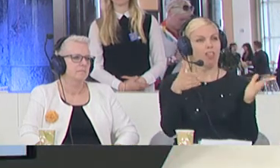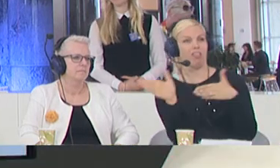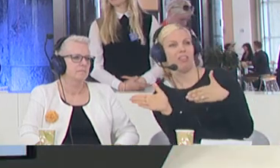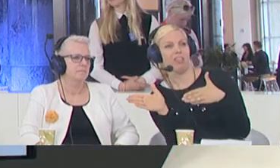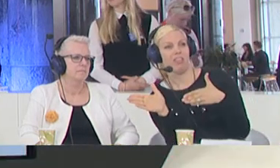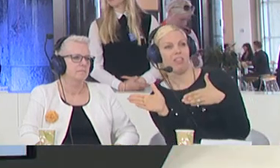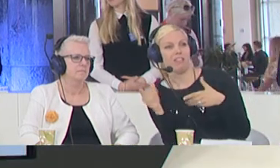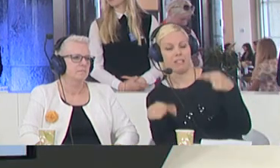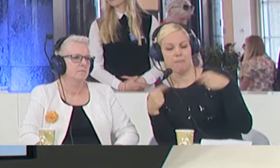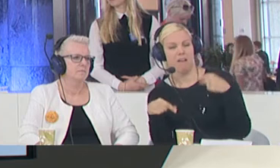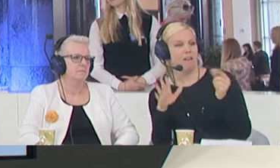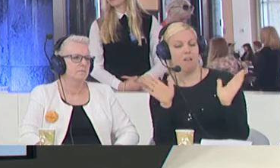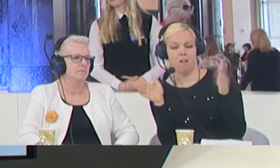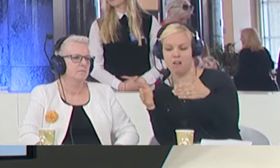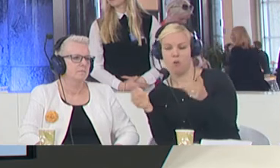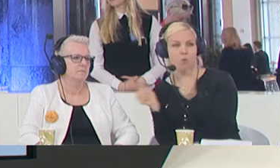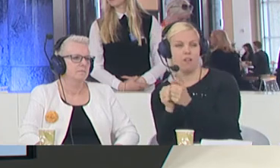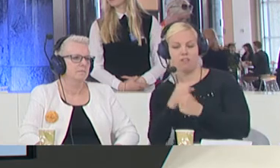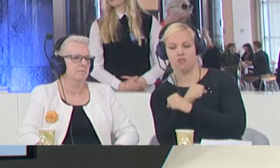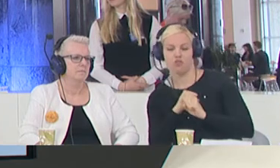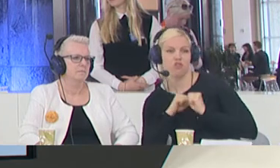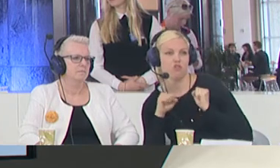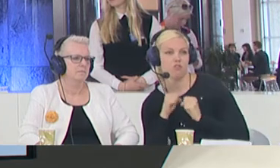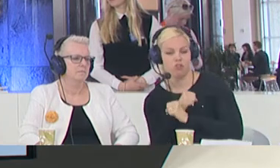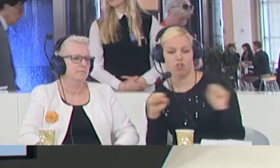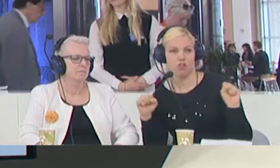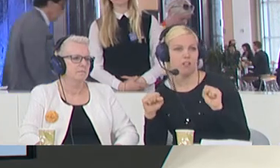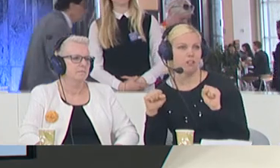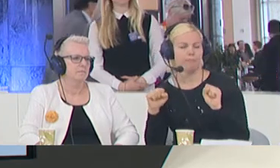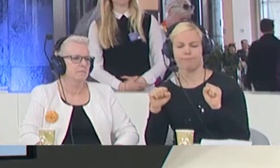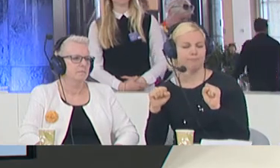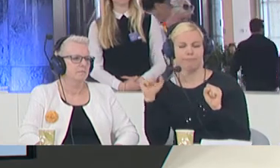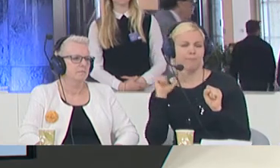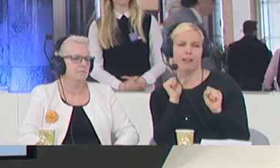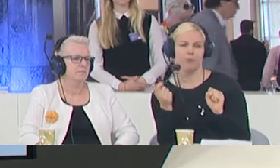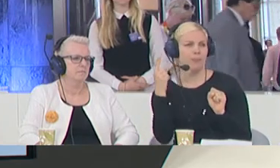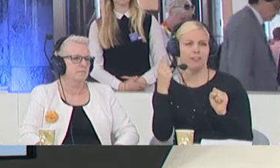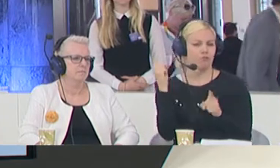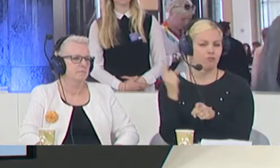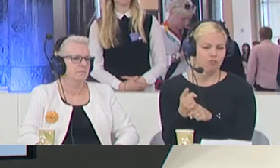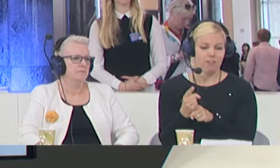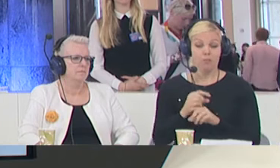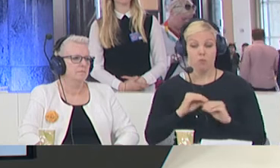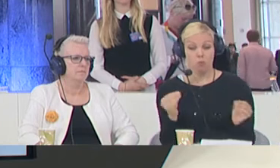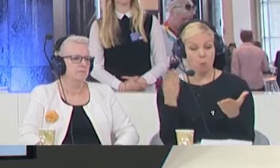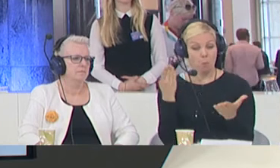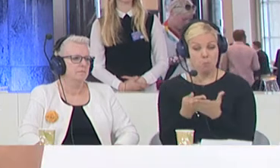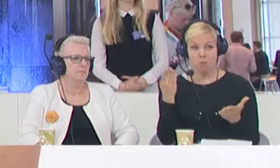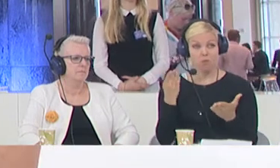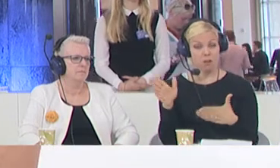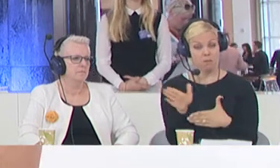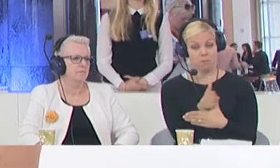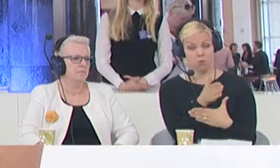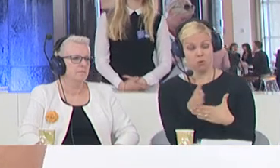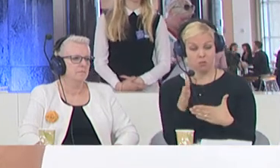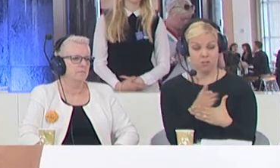with the security issue. Because I don't think it's right. And we have no proofs really that between the migrants, there are